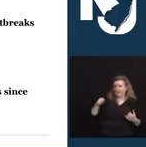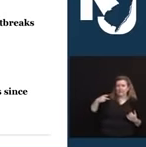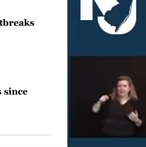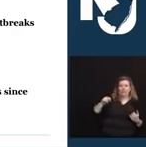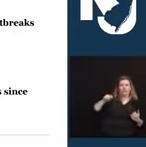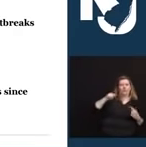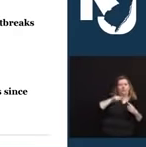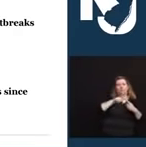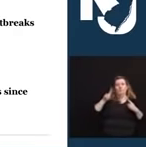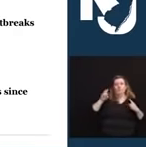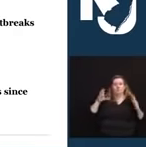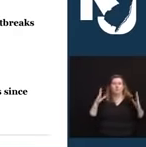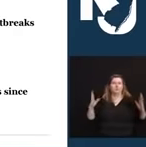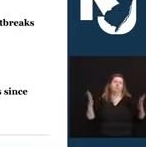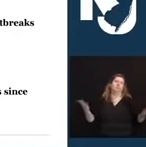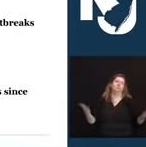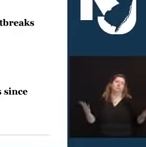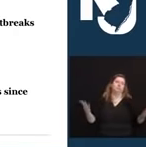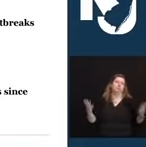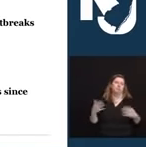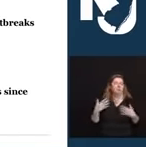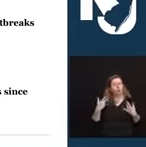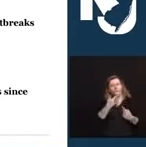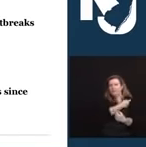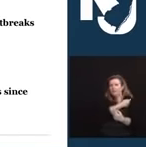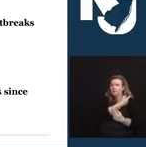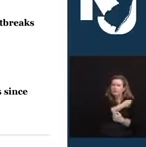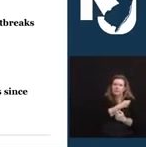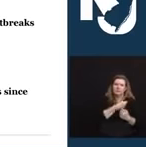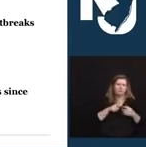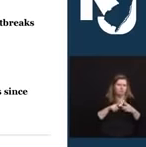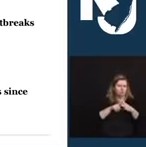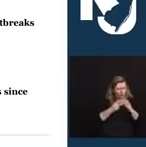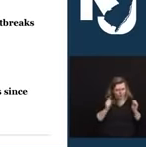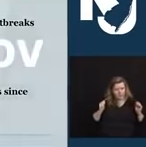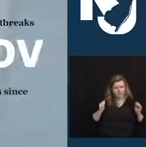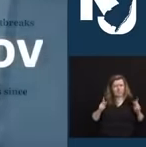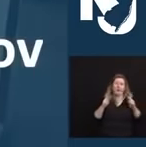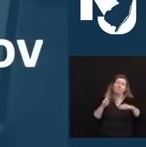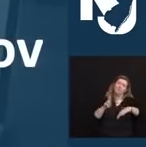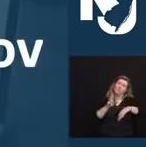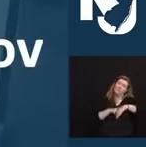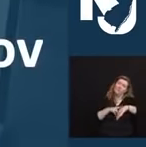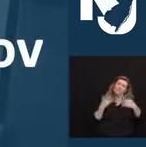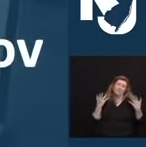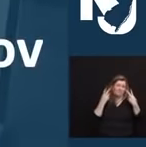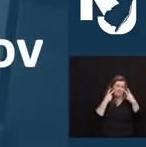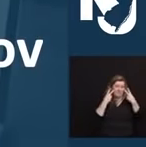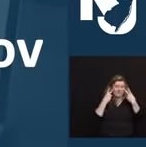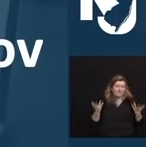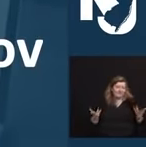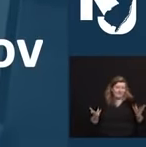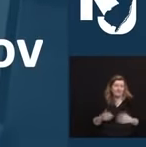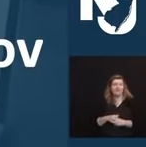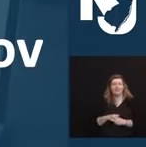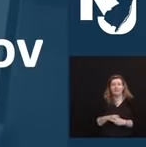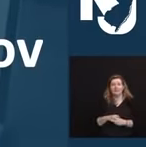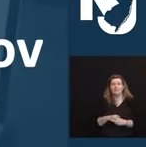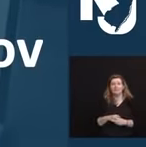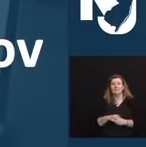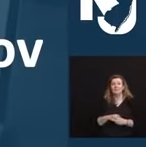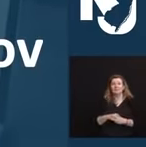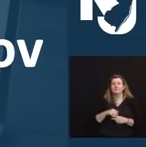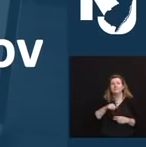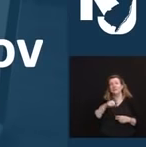to some sort of normalcy, I hope, sooner than later. And on another educational issue that is vital to many